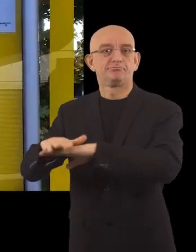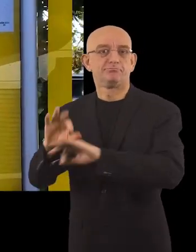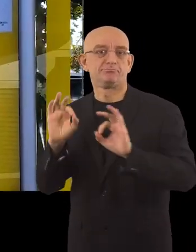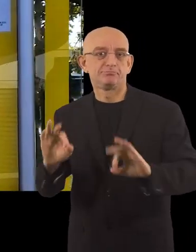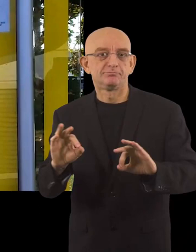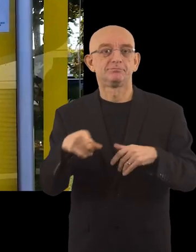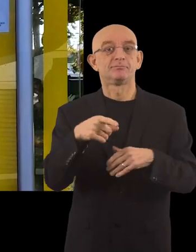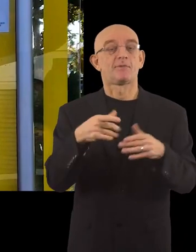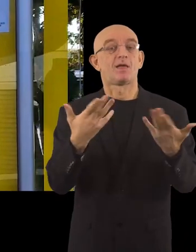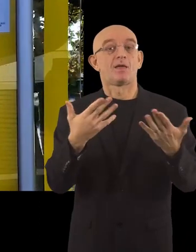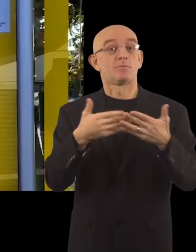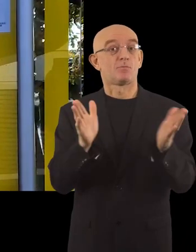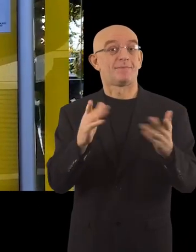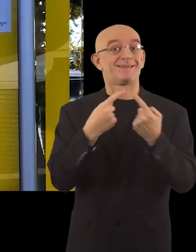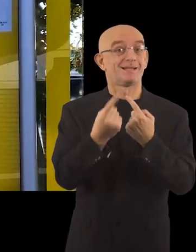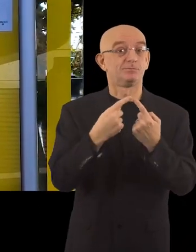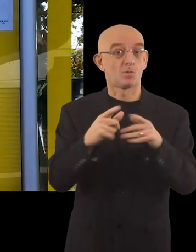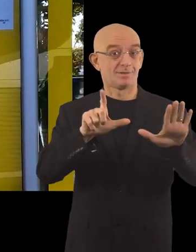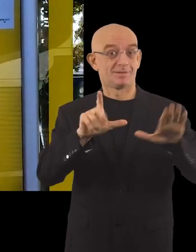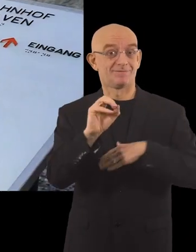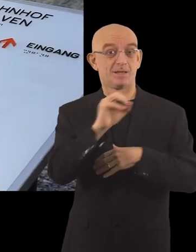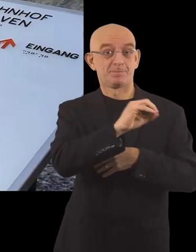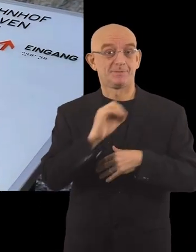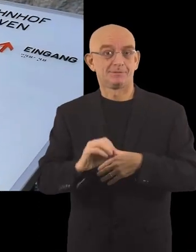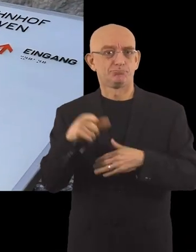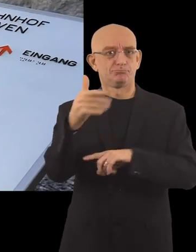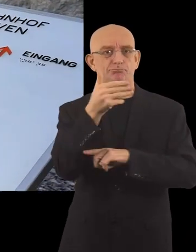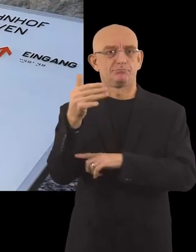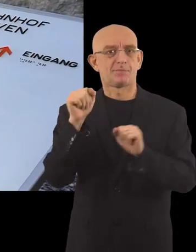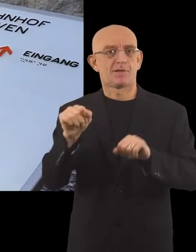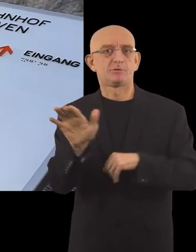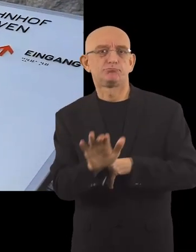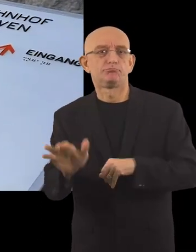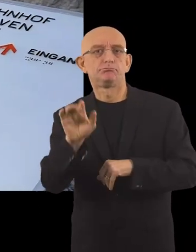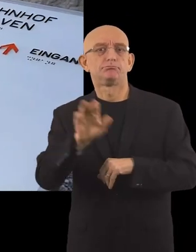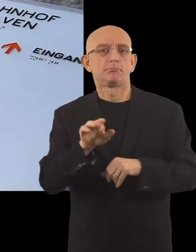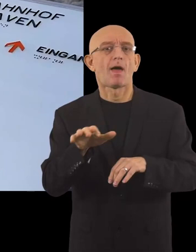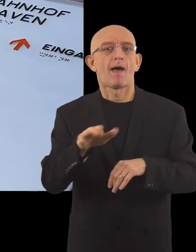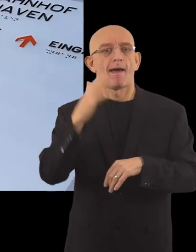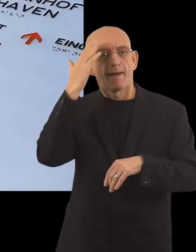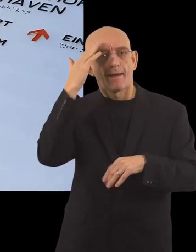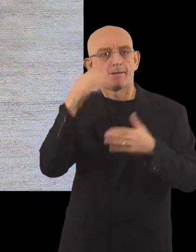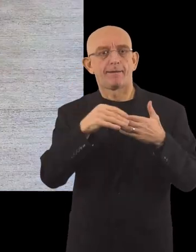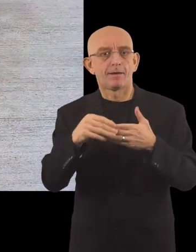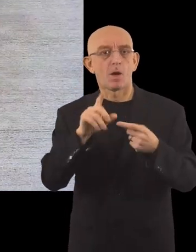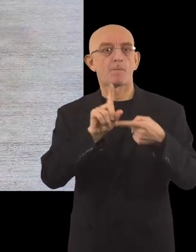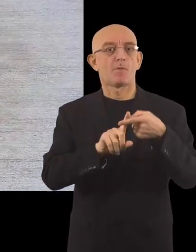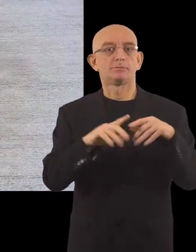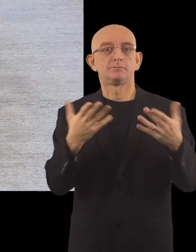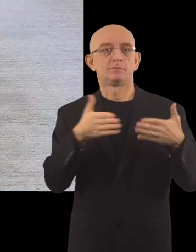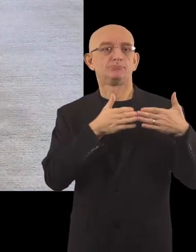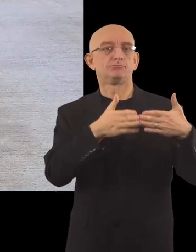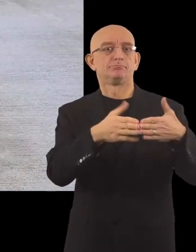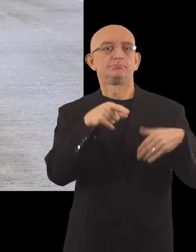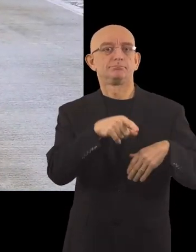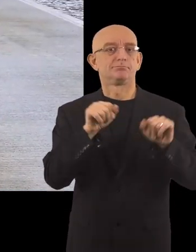When it comes to public transport, 70% of bus stops in the city offer tactile guidance systems and the main public passenger ships